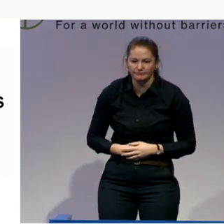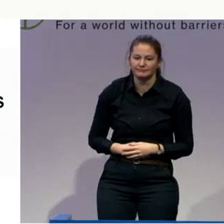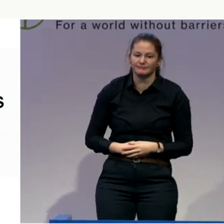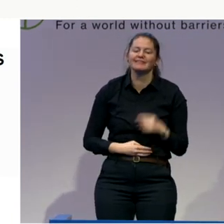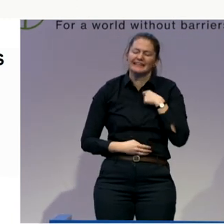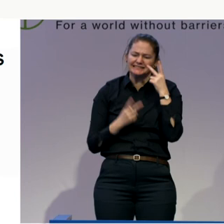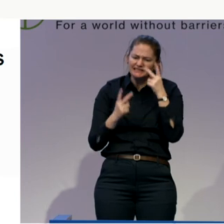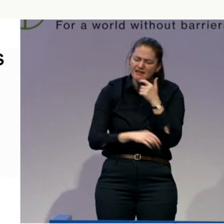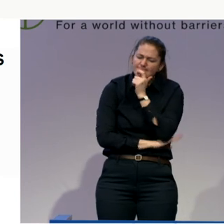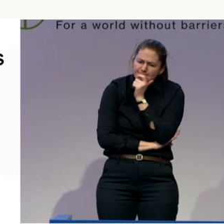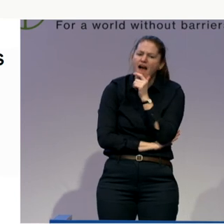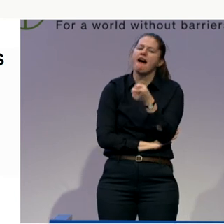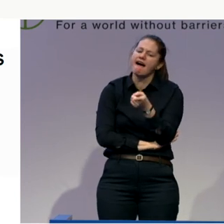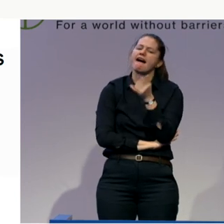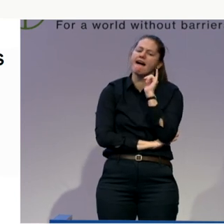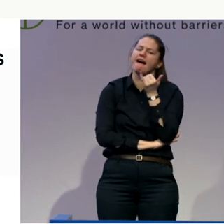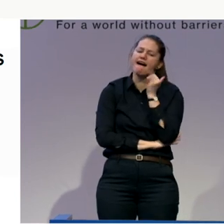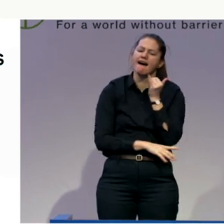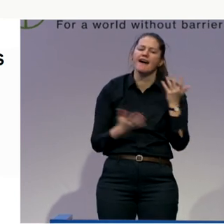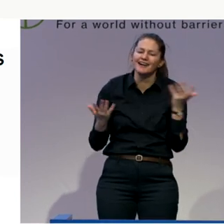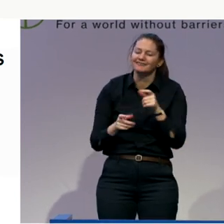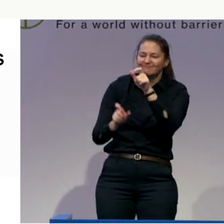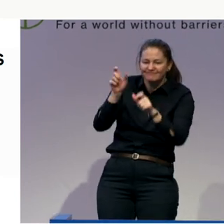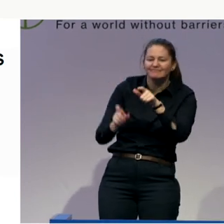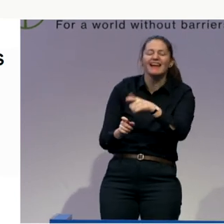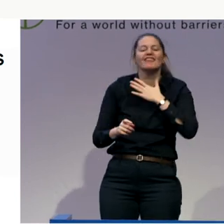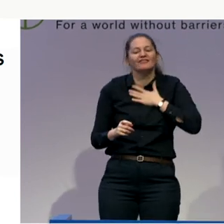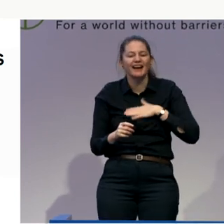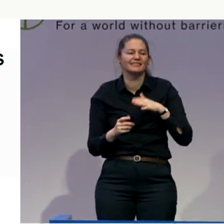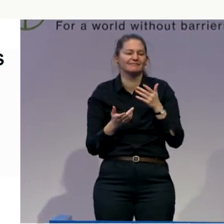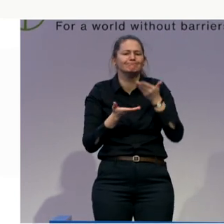negotiate and try to get the support they need is that,